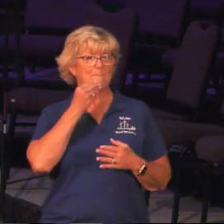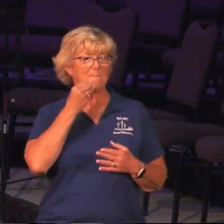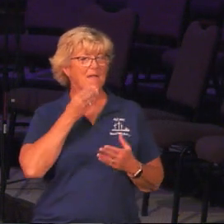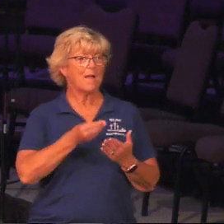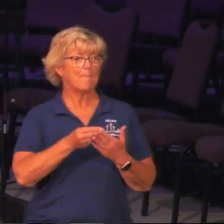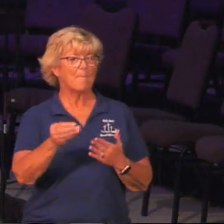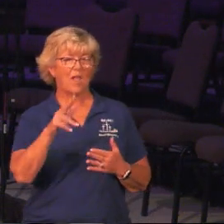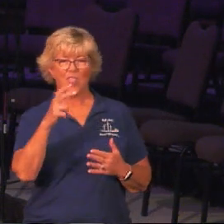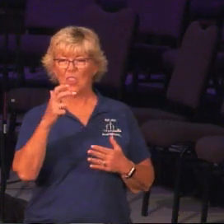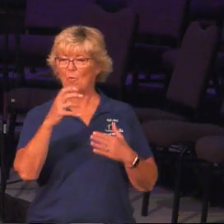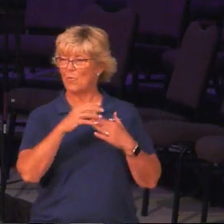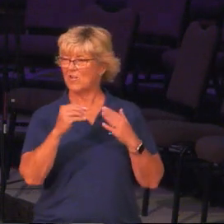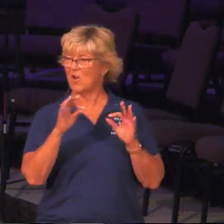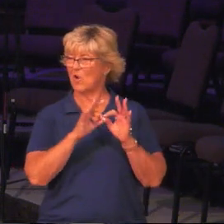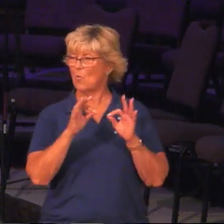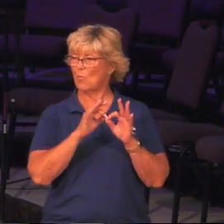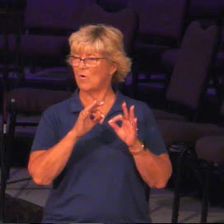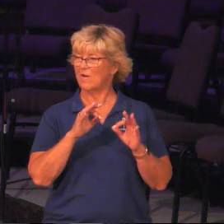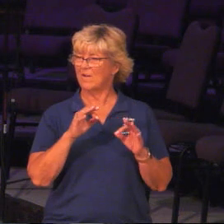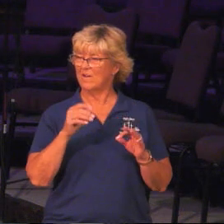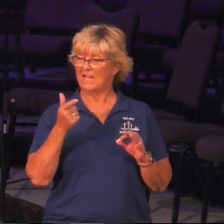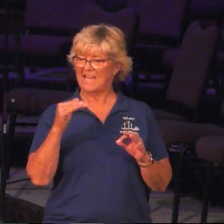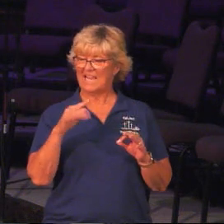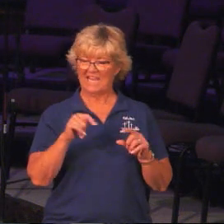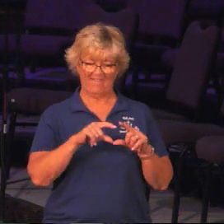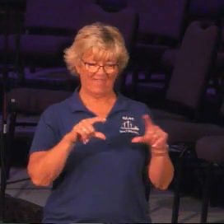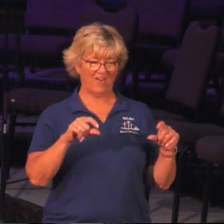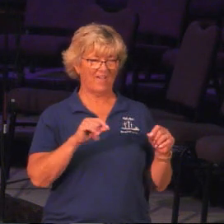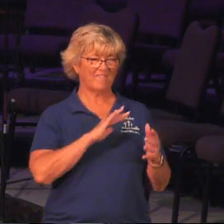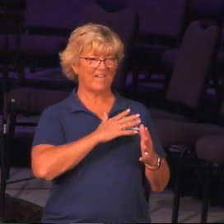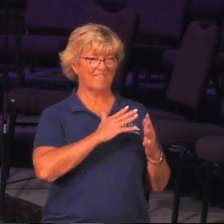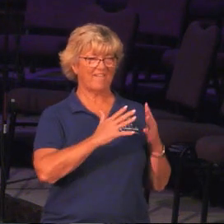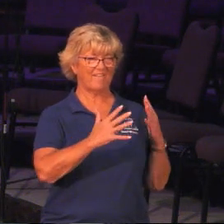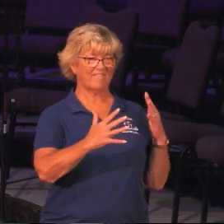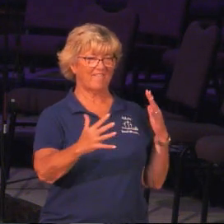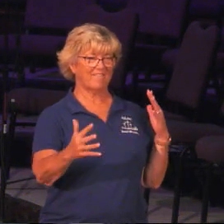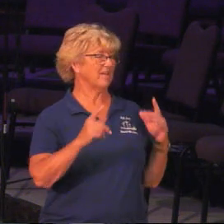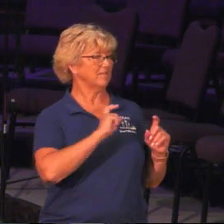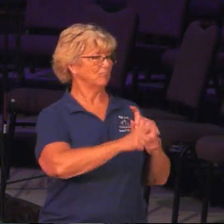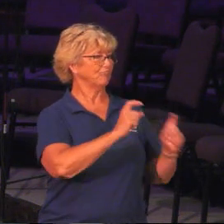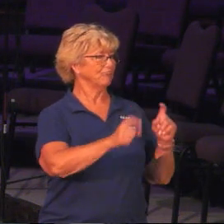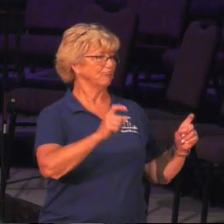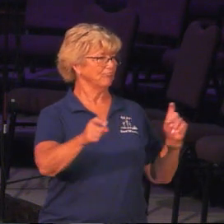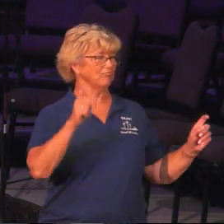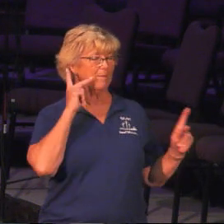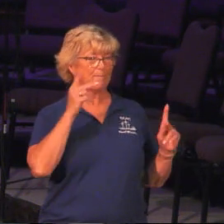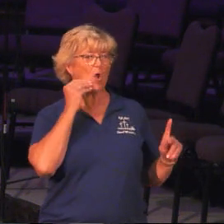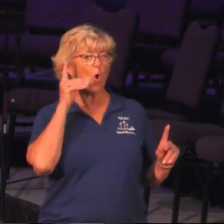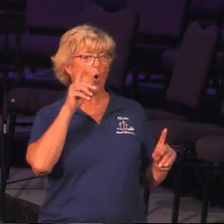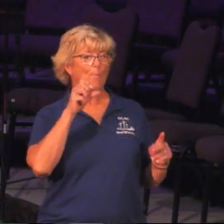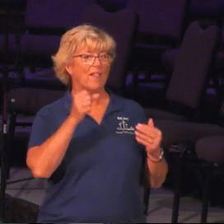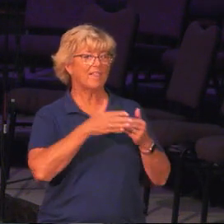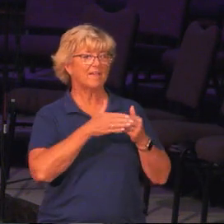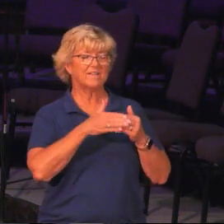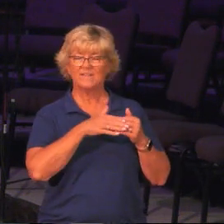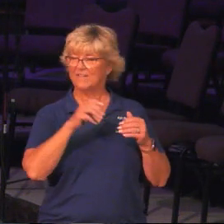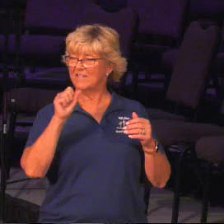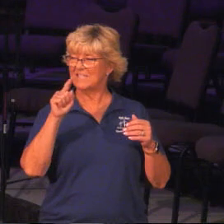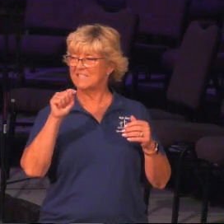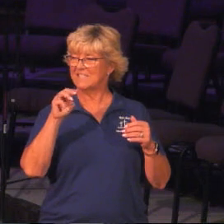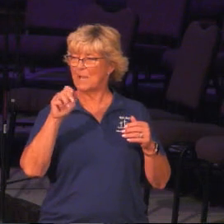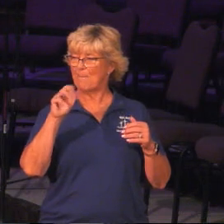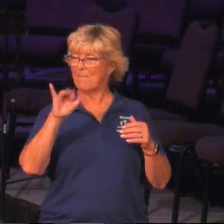bought $300 worth of McDonald's gift cards in $5 increments to go and give them to the people, to the homeless over by St. Mary's Dining Hall.